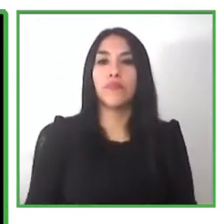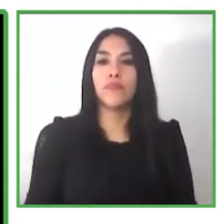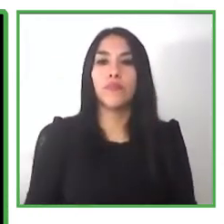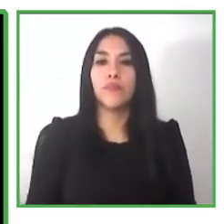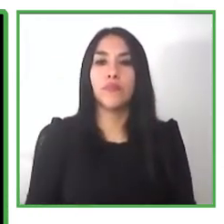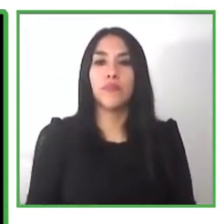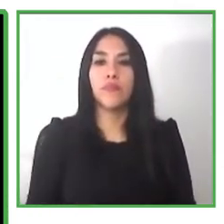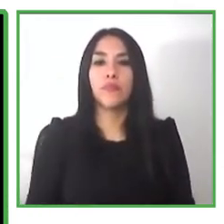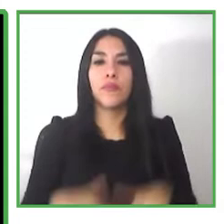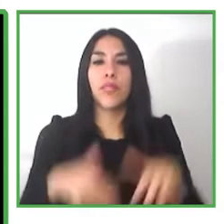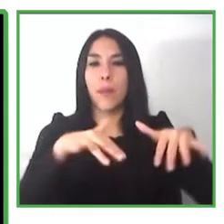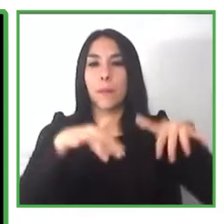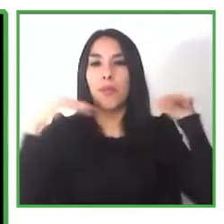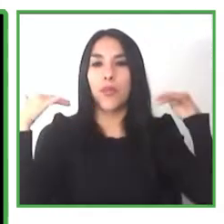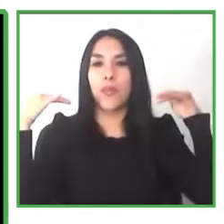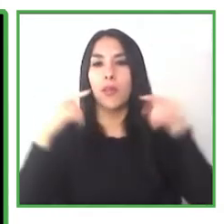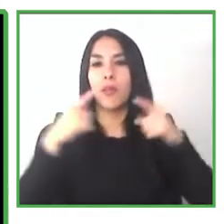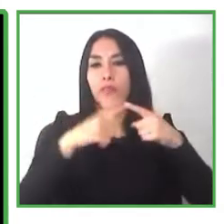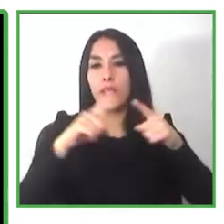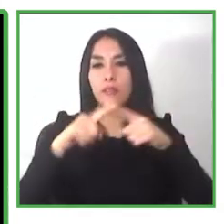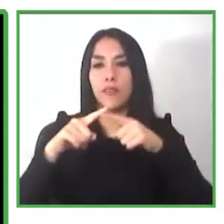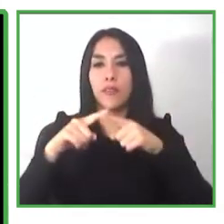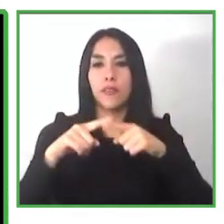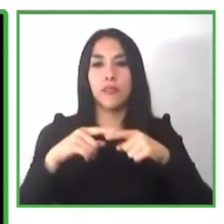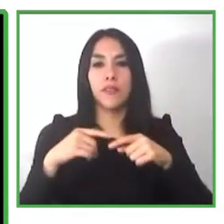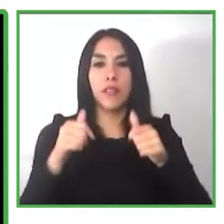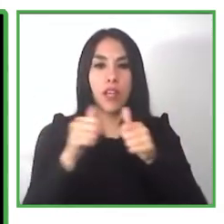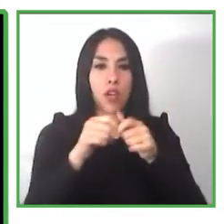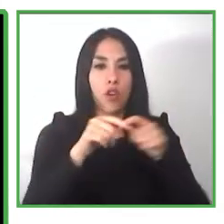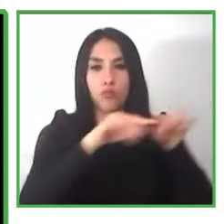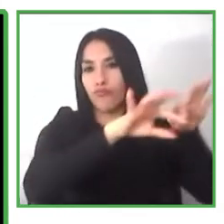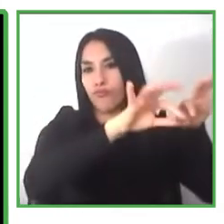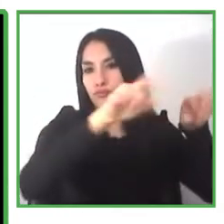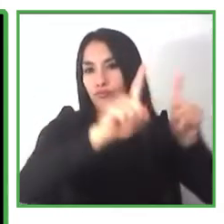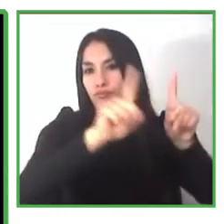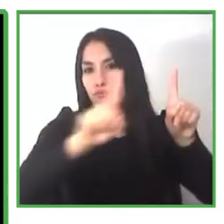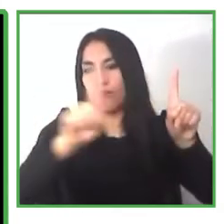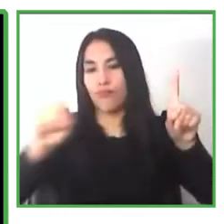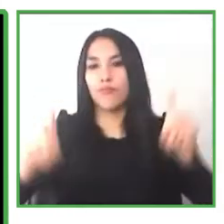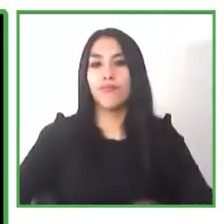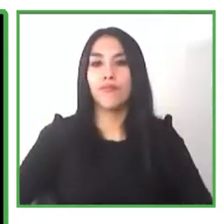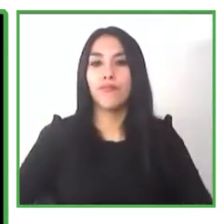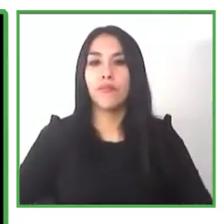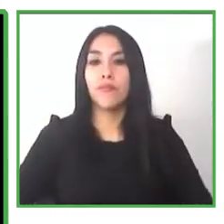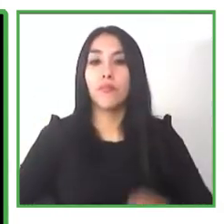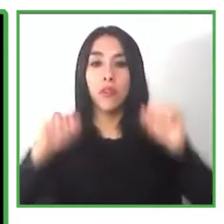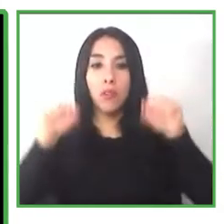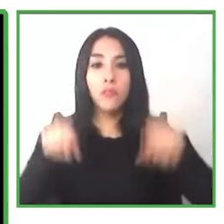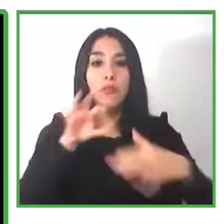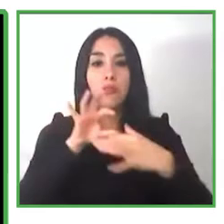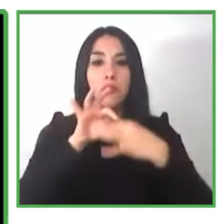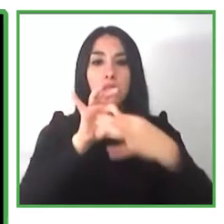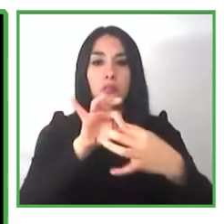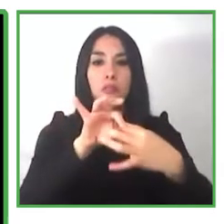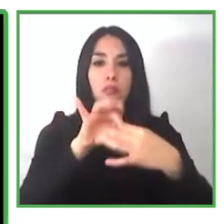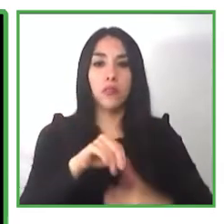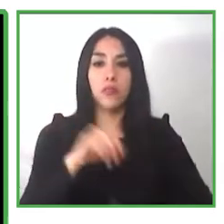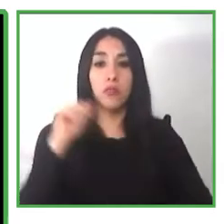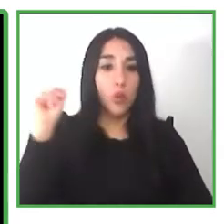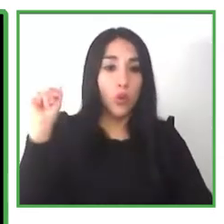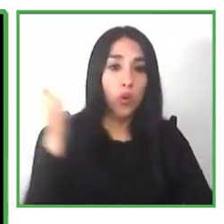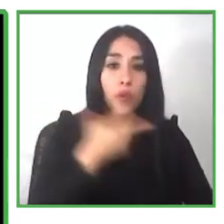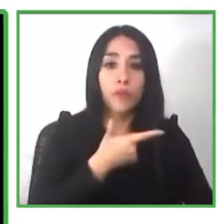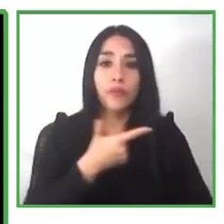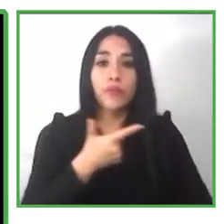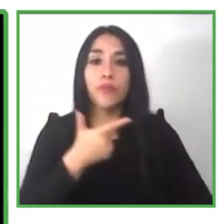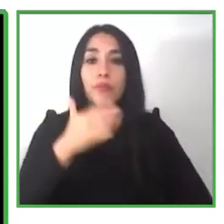make links with key people in business and thank you for my part of this um presentation i